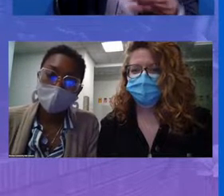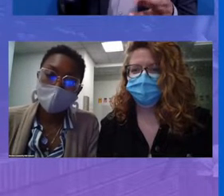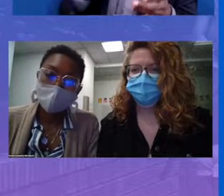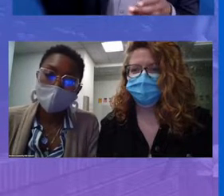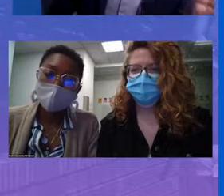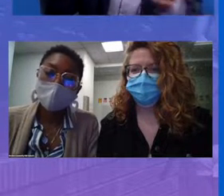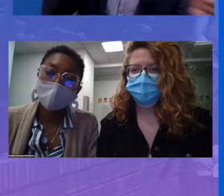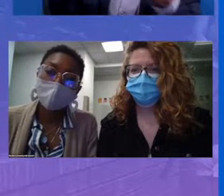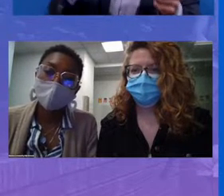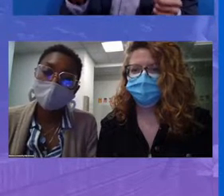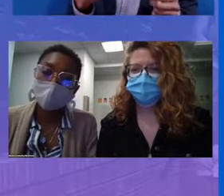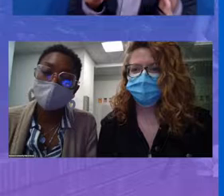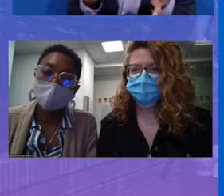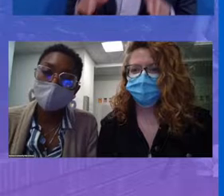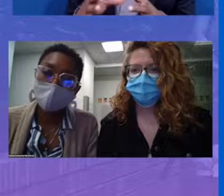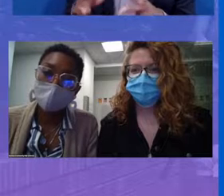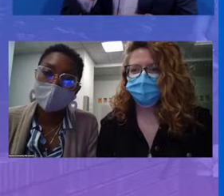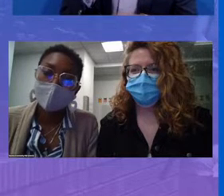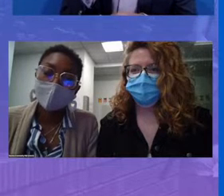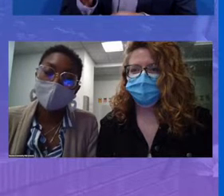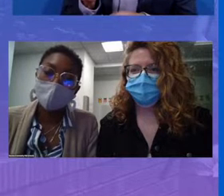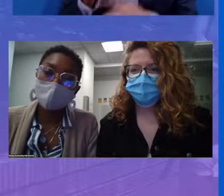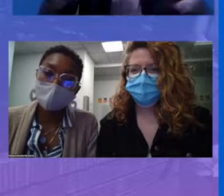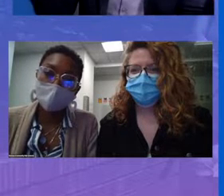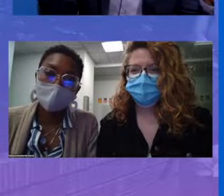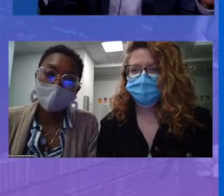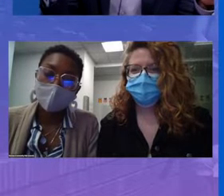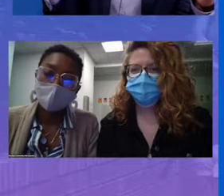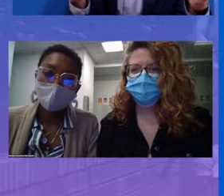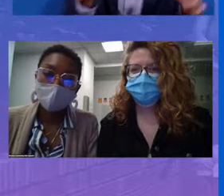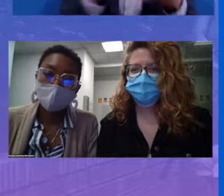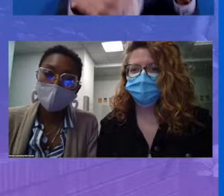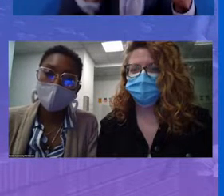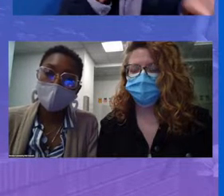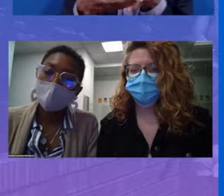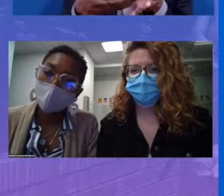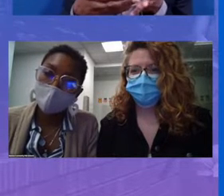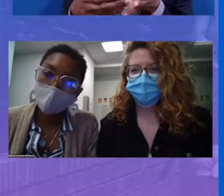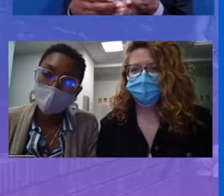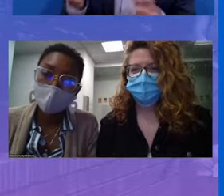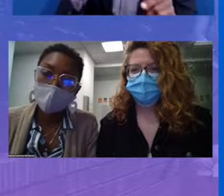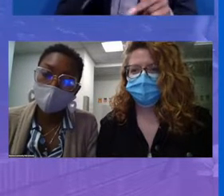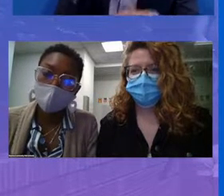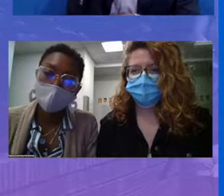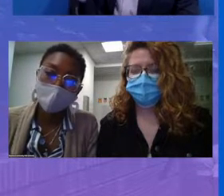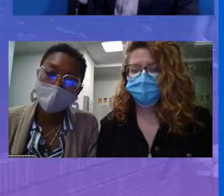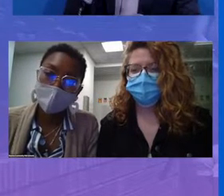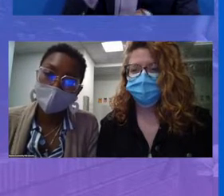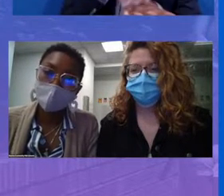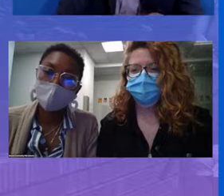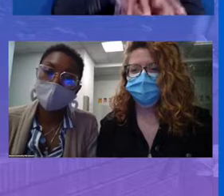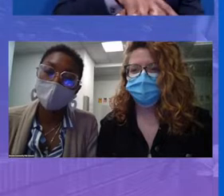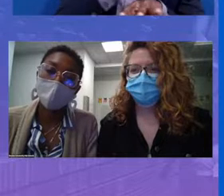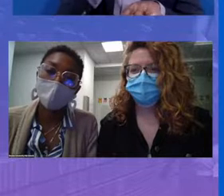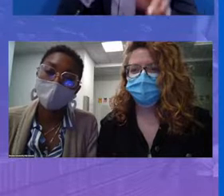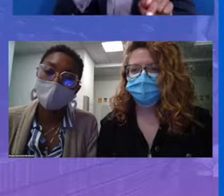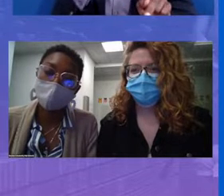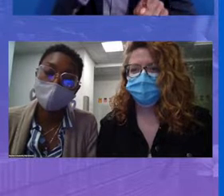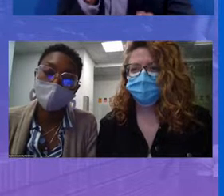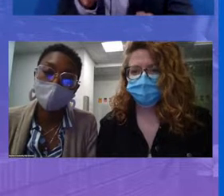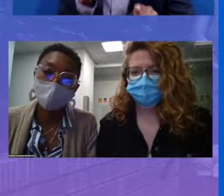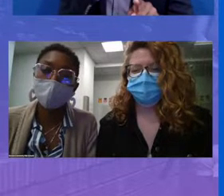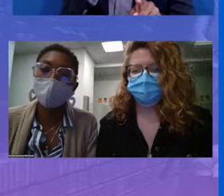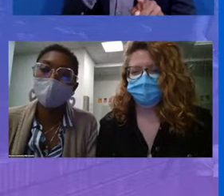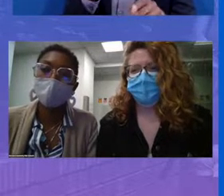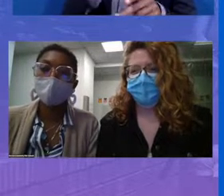coordinators that reflect the students that we serve, folks who are BIPOC, who are multilingual, and who are alum of